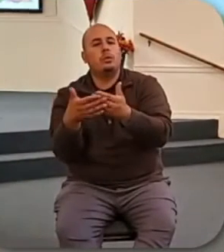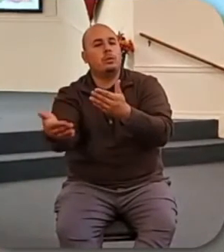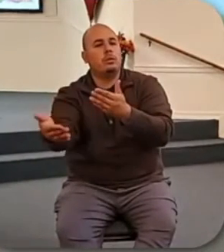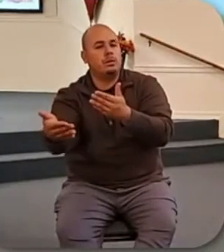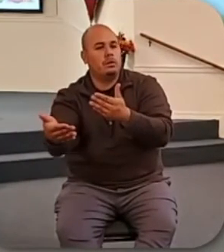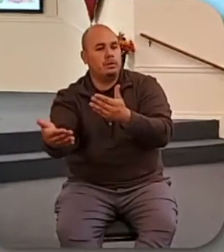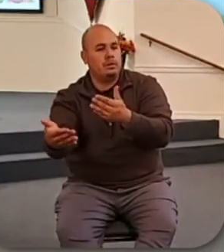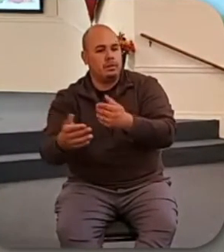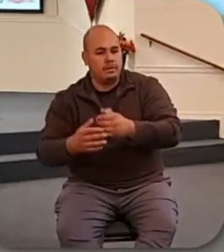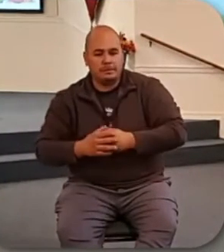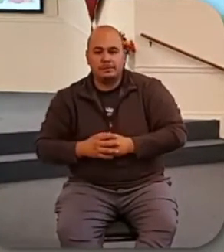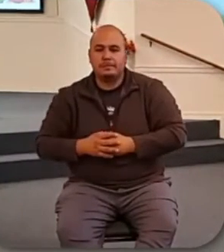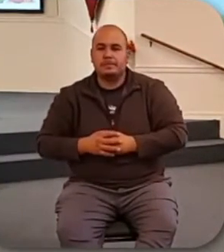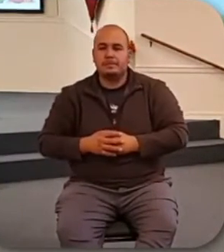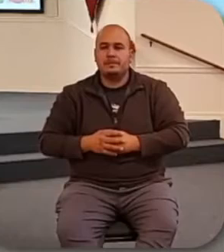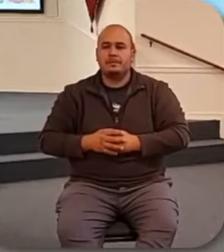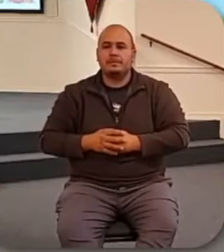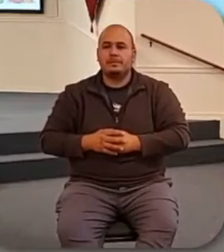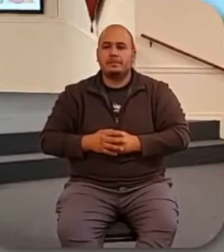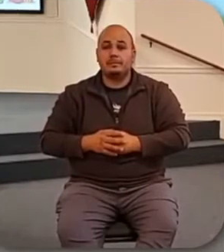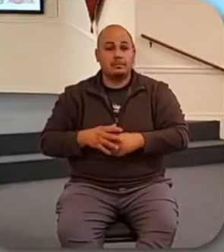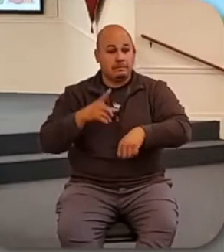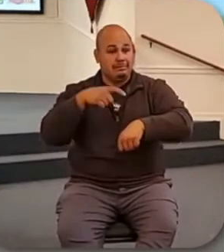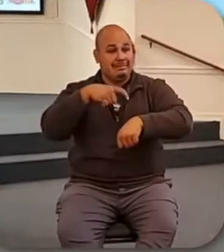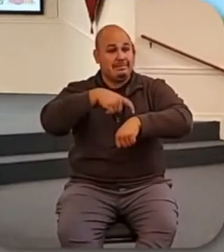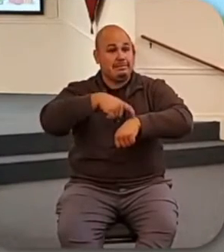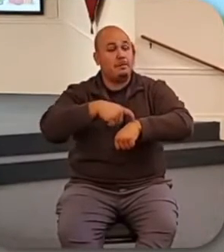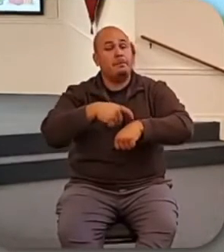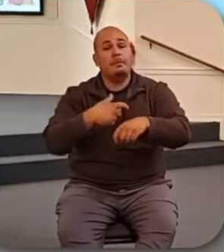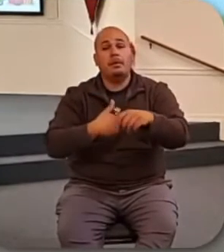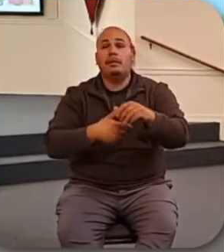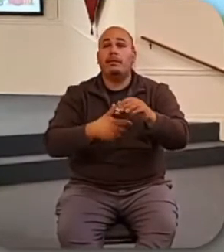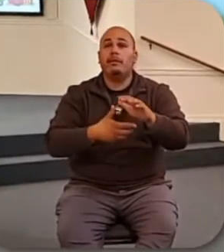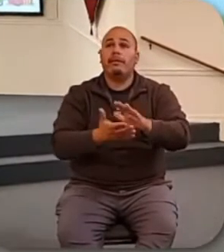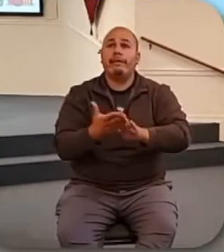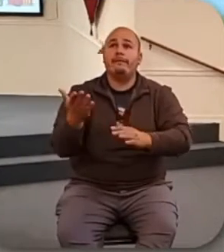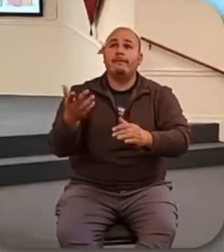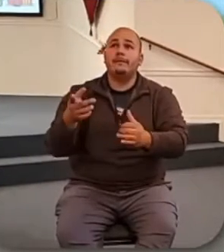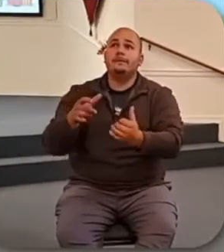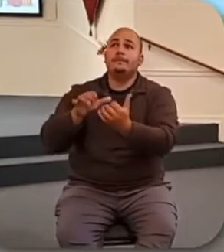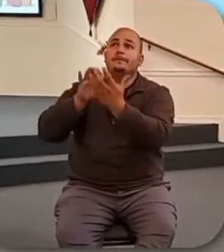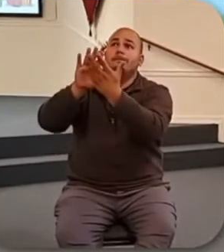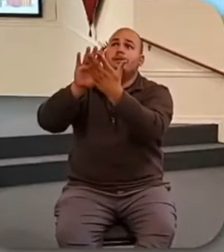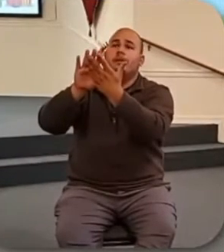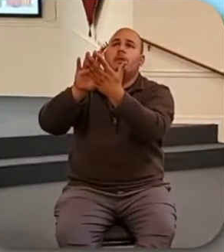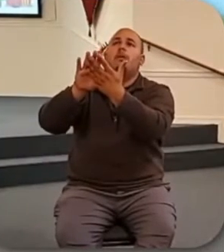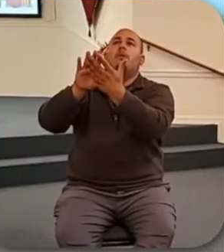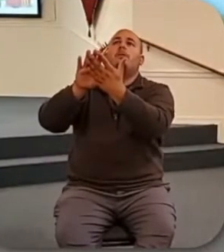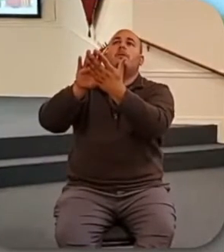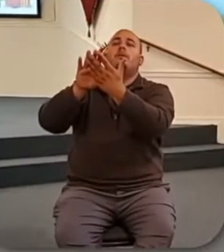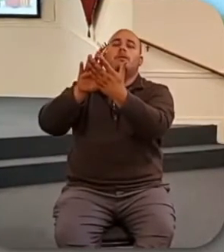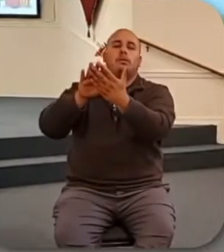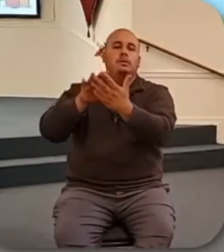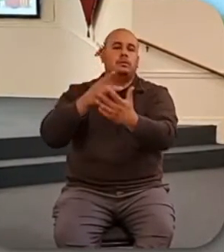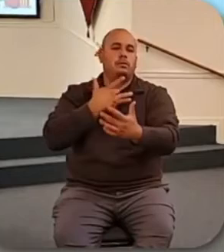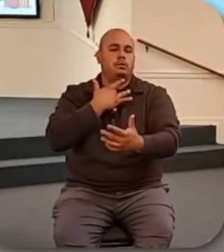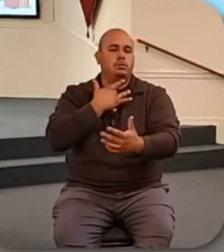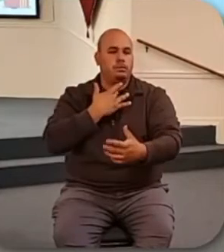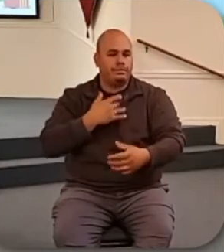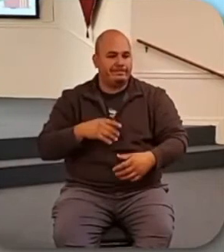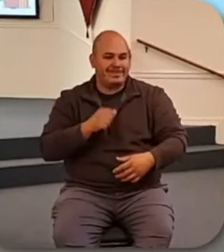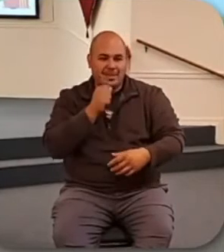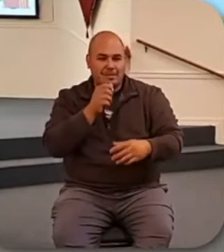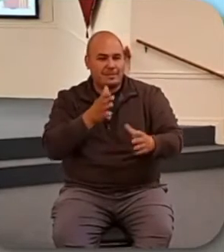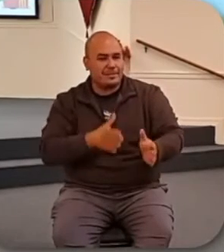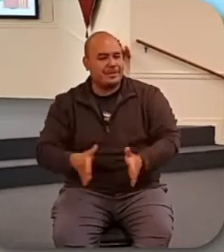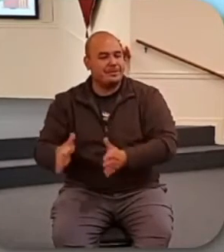is done. And so, when it was time to leave this world and stand before God, he was not prepared. He never saw beyond